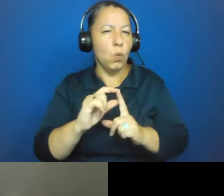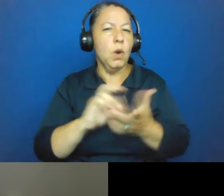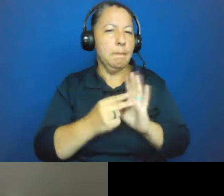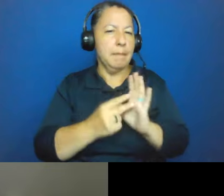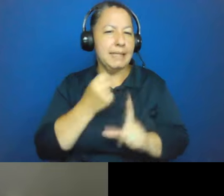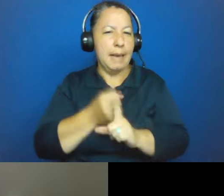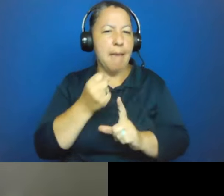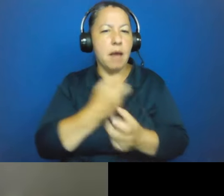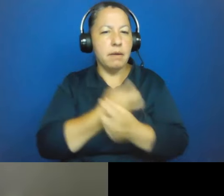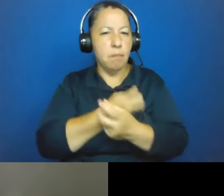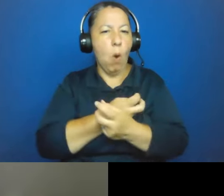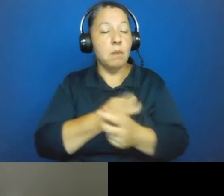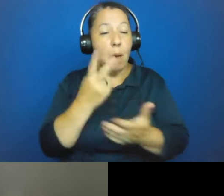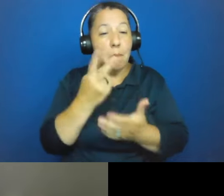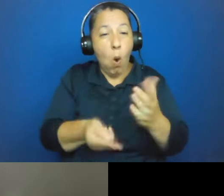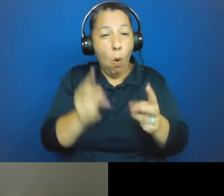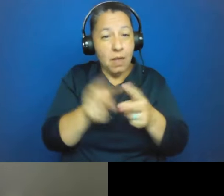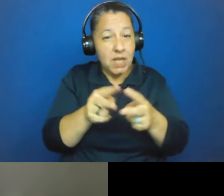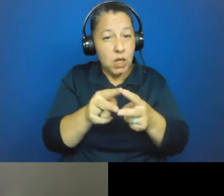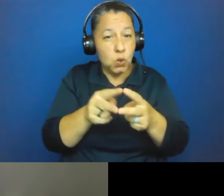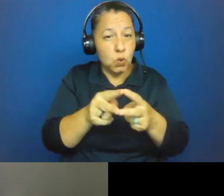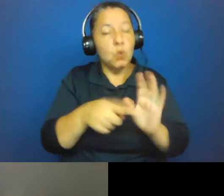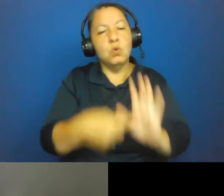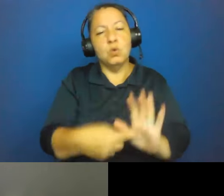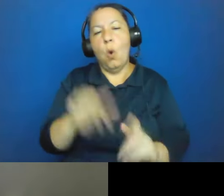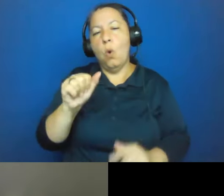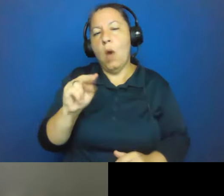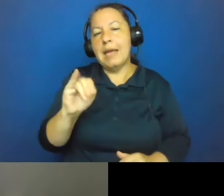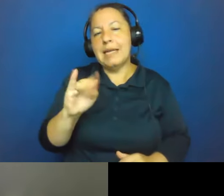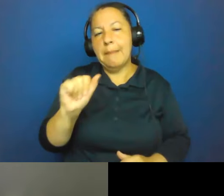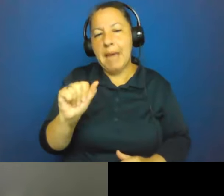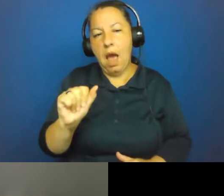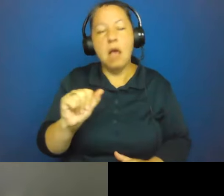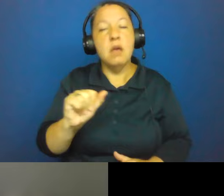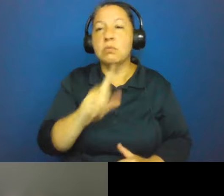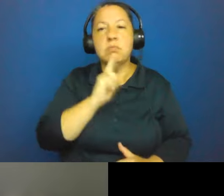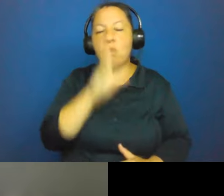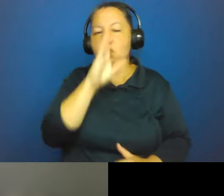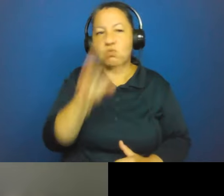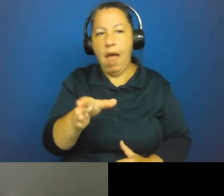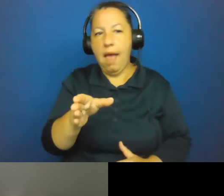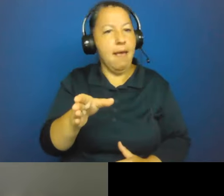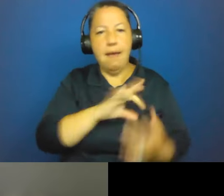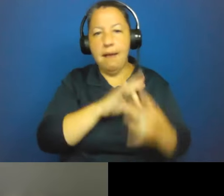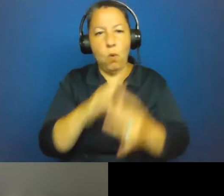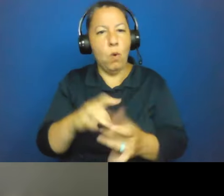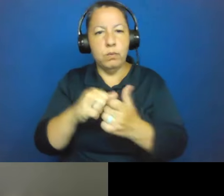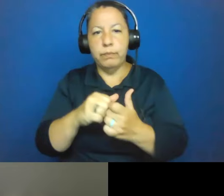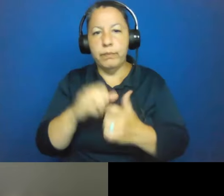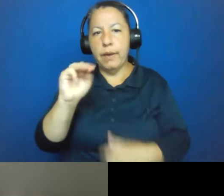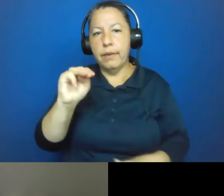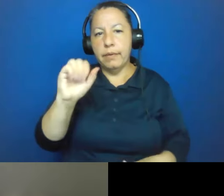anemia. So it's not a direct correlation with malaria, because many things can give us anemia, many deficiencies,